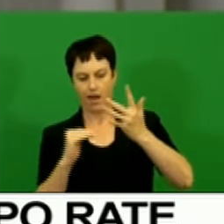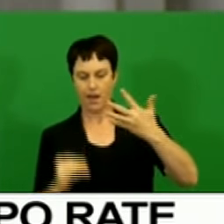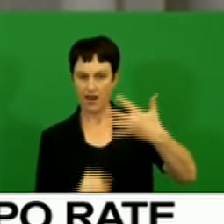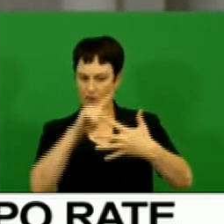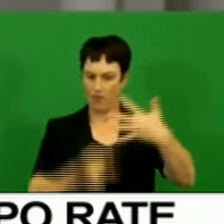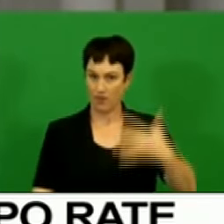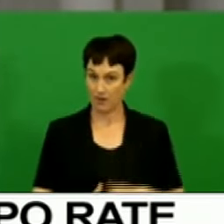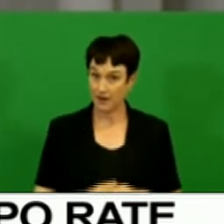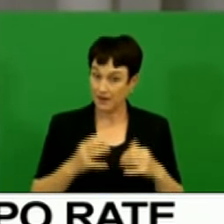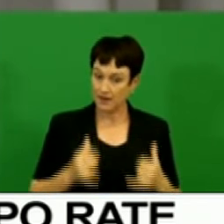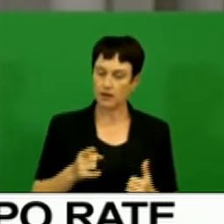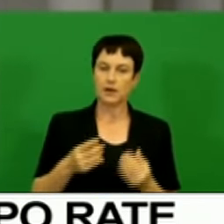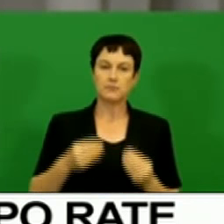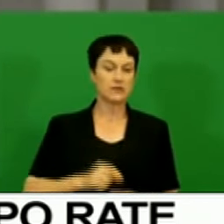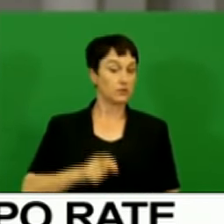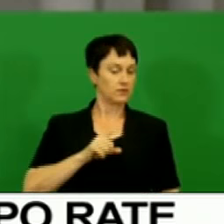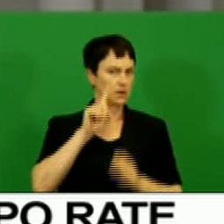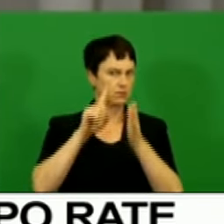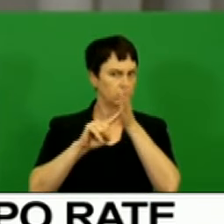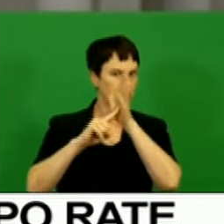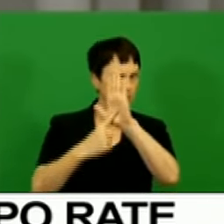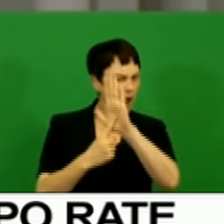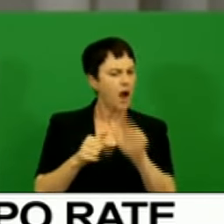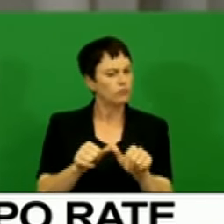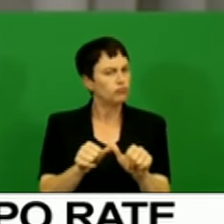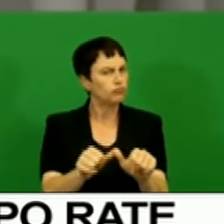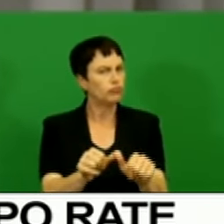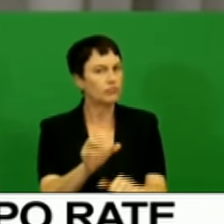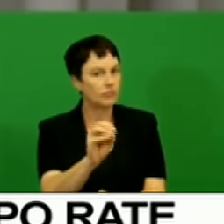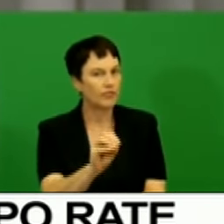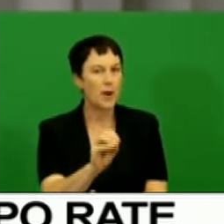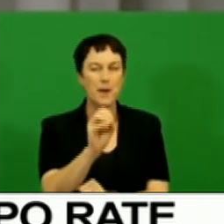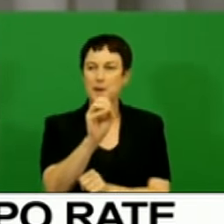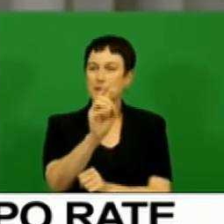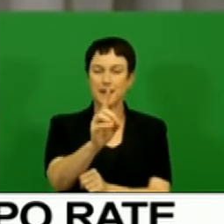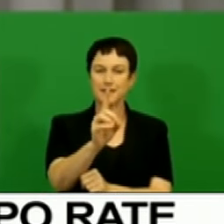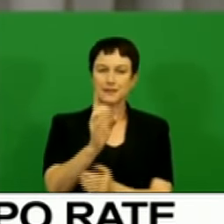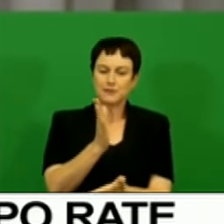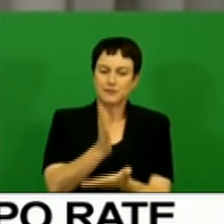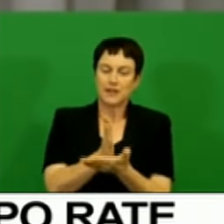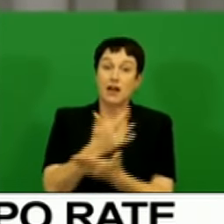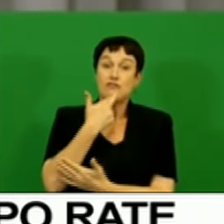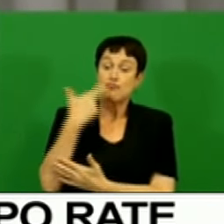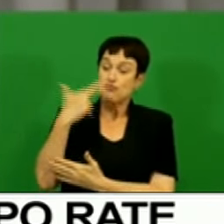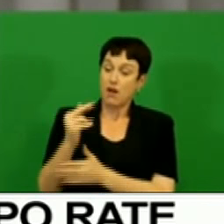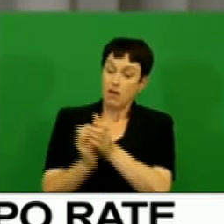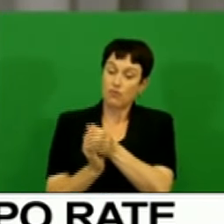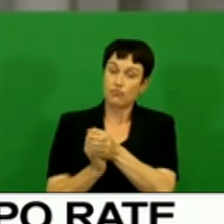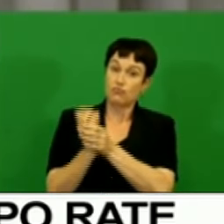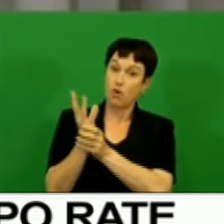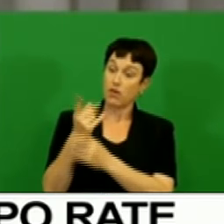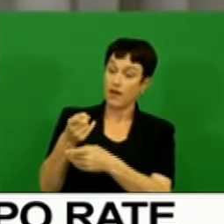confidence is reflected in the continued but slower contraction in real gross fixed capital